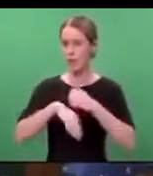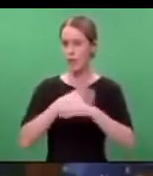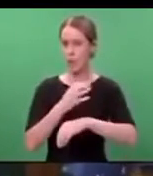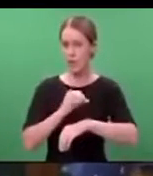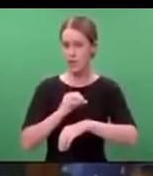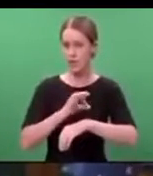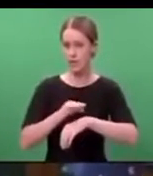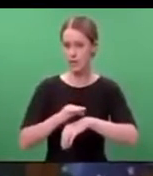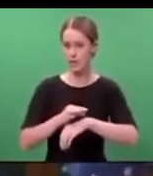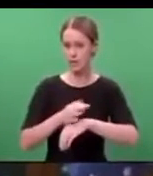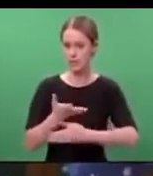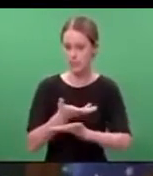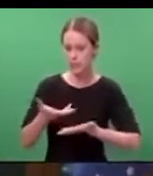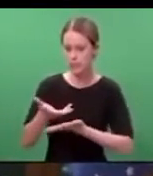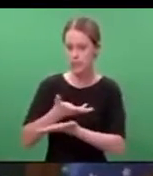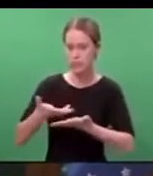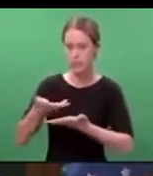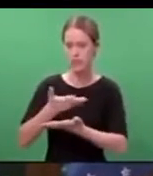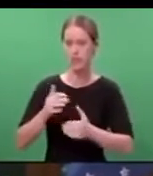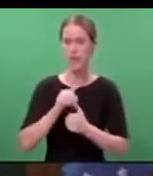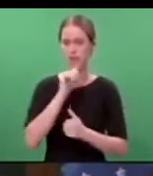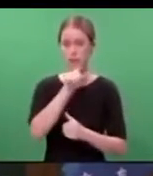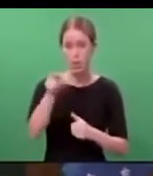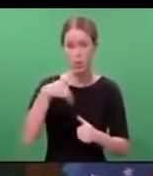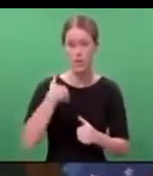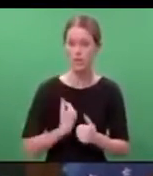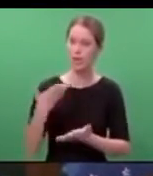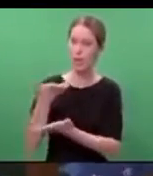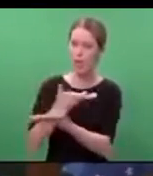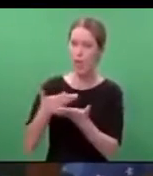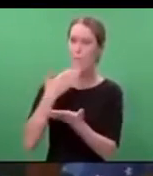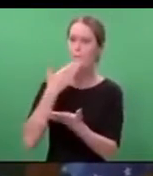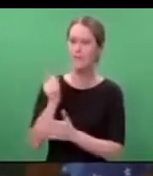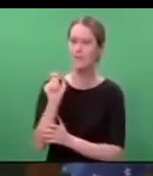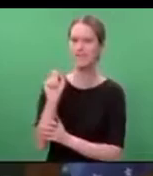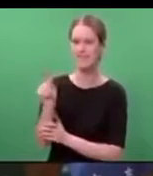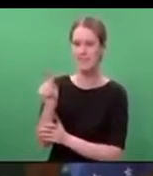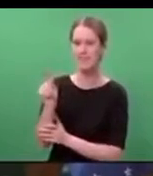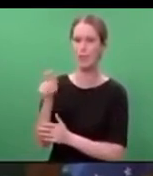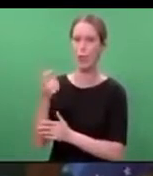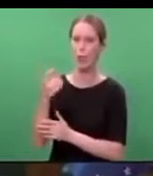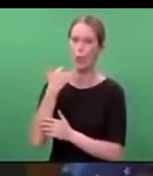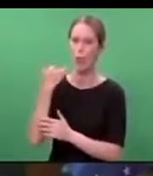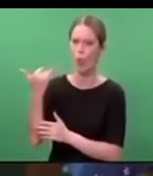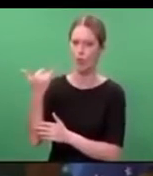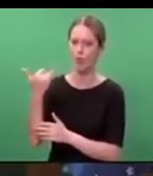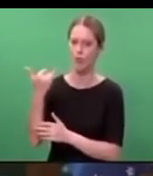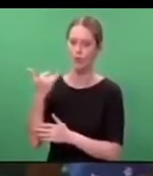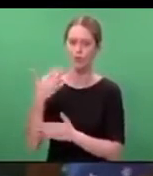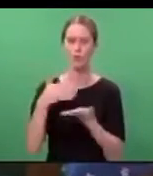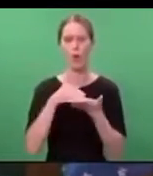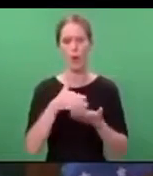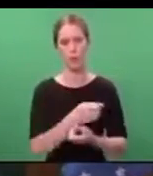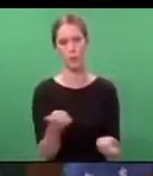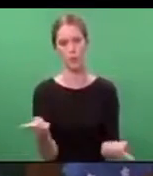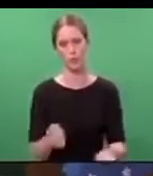anyone in need of reaching out to use these services. They are there for you.